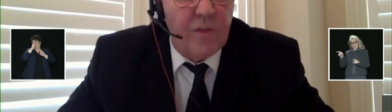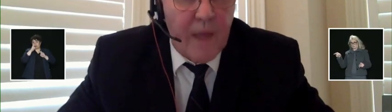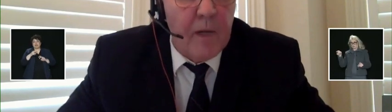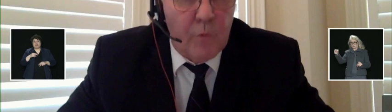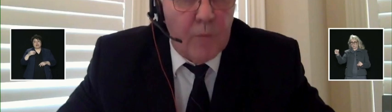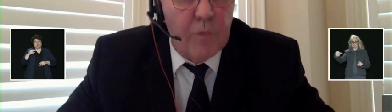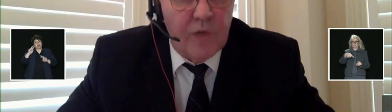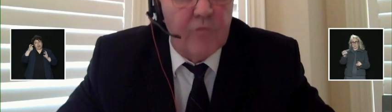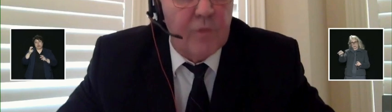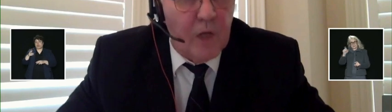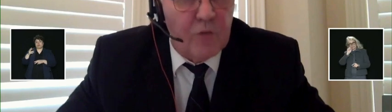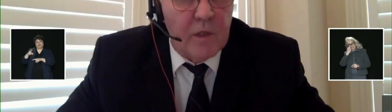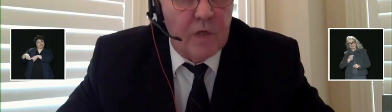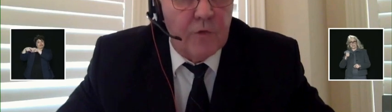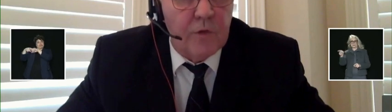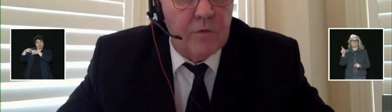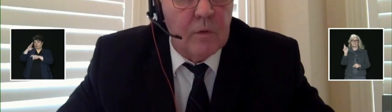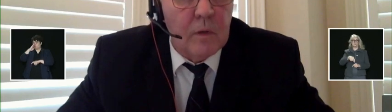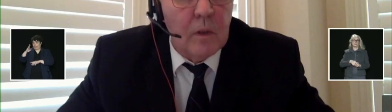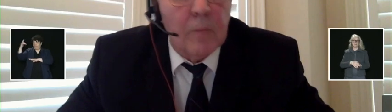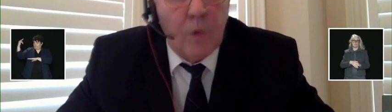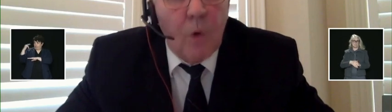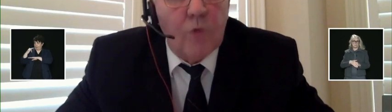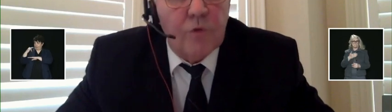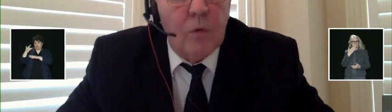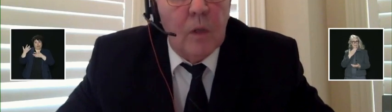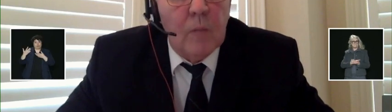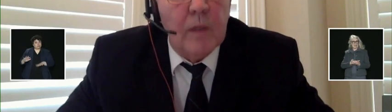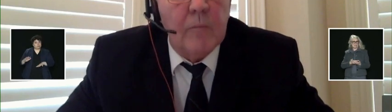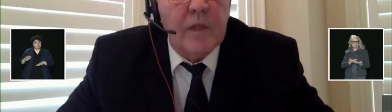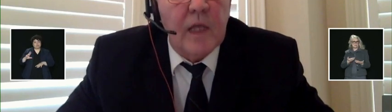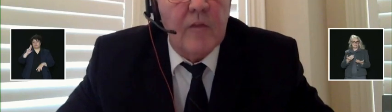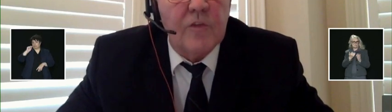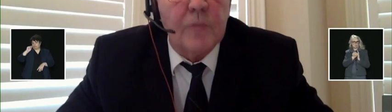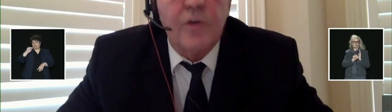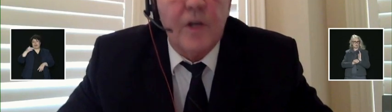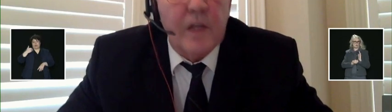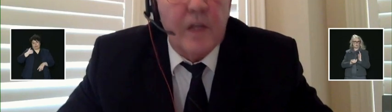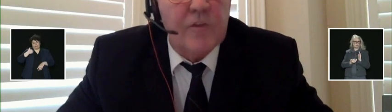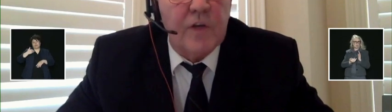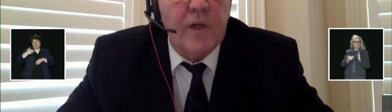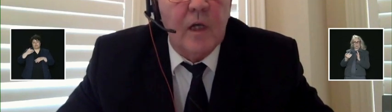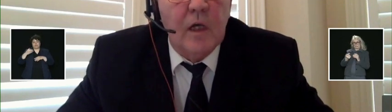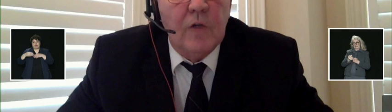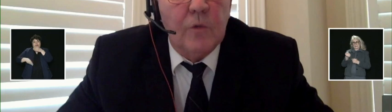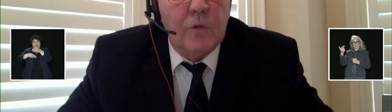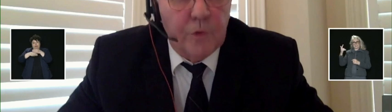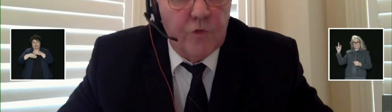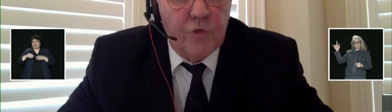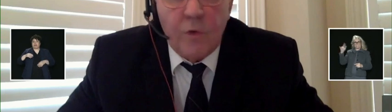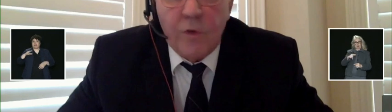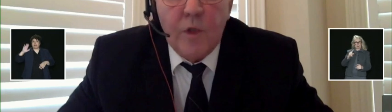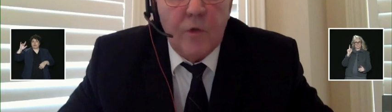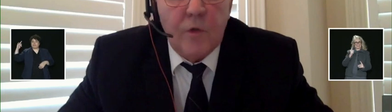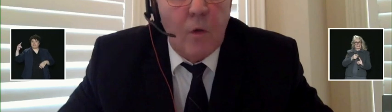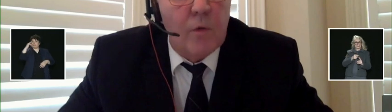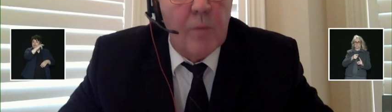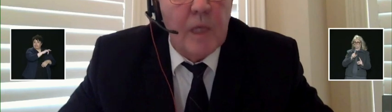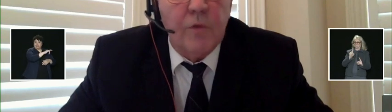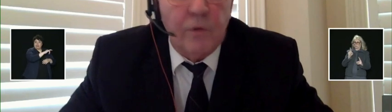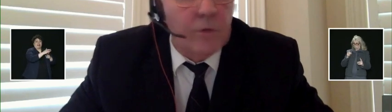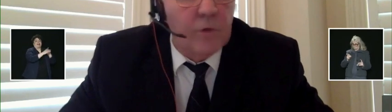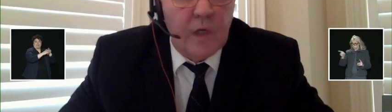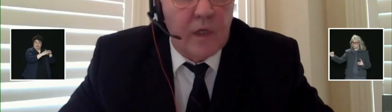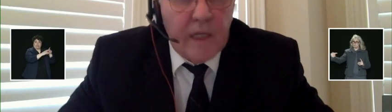direct flights and the risk that that might represent from hotspot countries, but also by taking the steps that are necessary to ensure